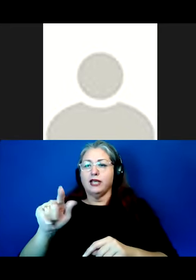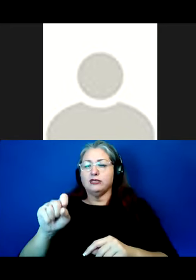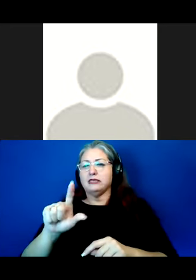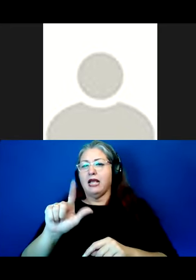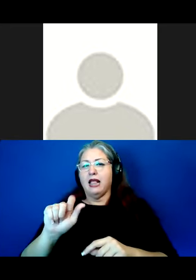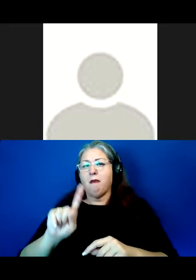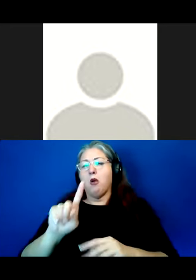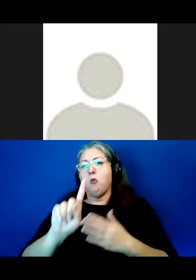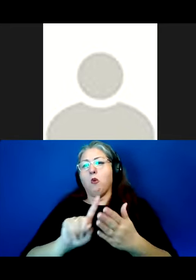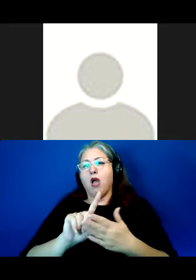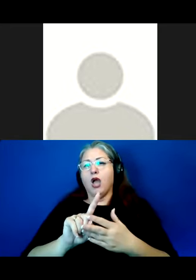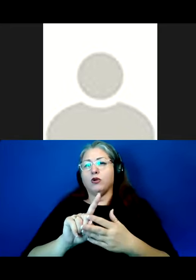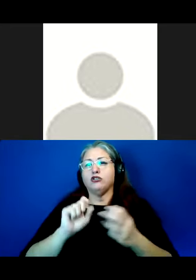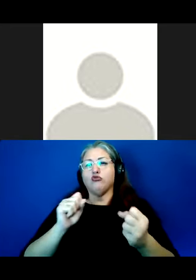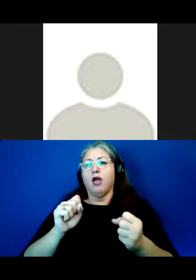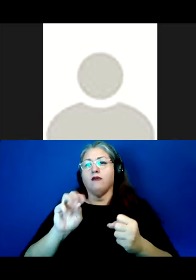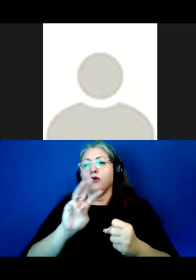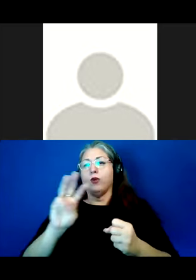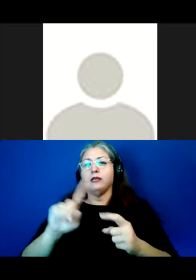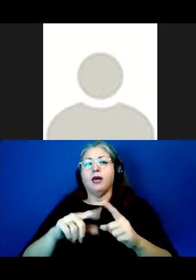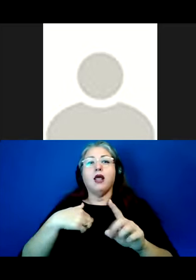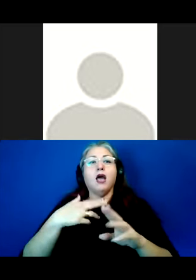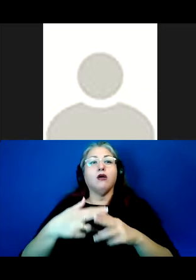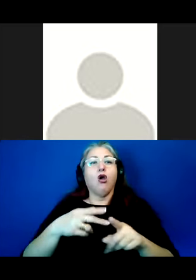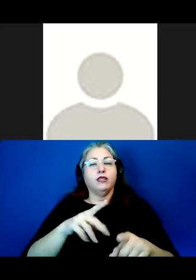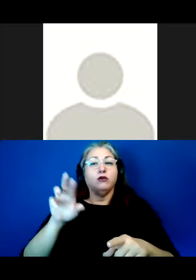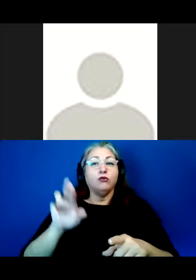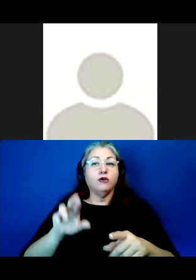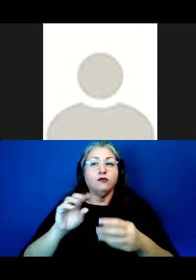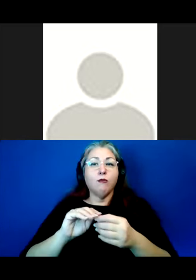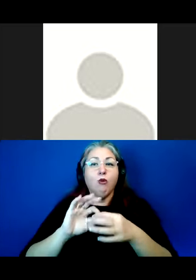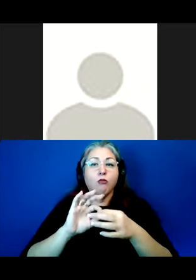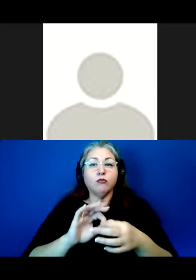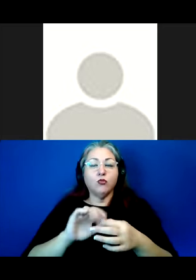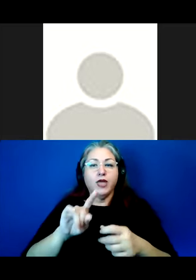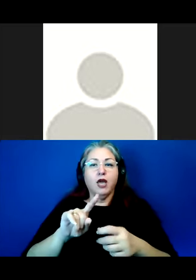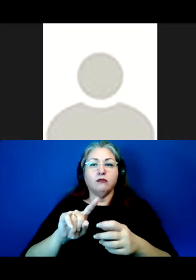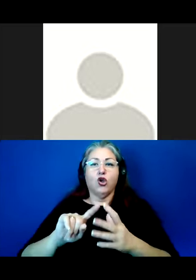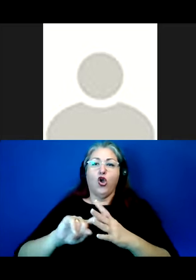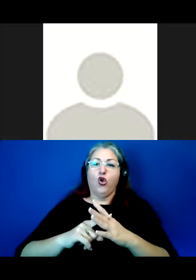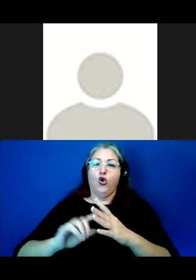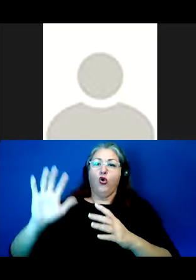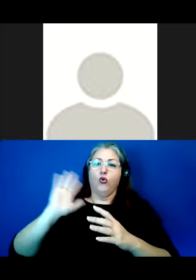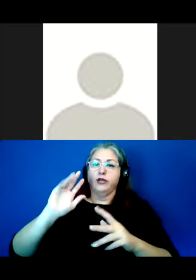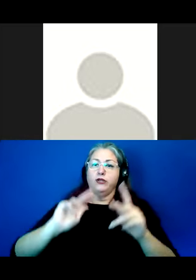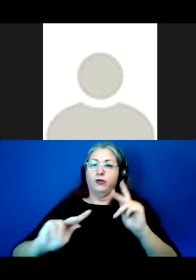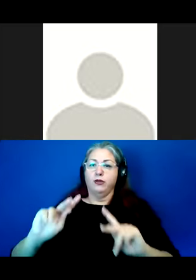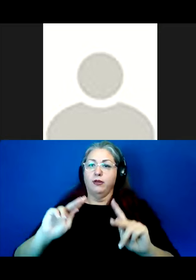the west. But I like to describe Riverside in reference to the original peoples of this land.